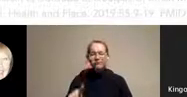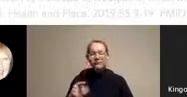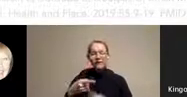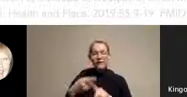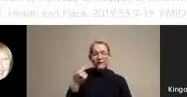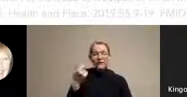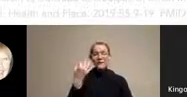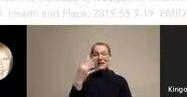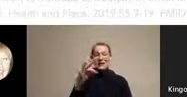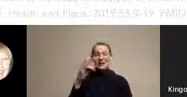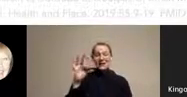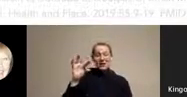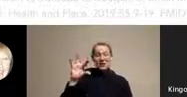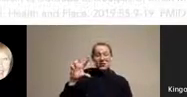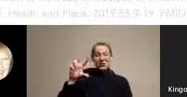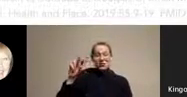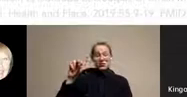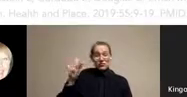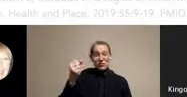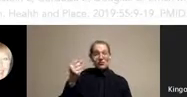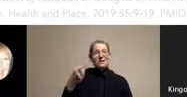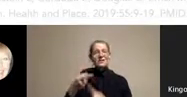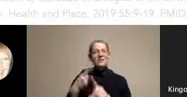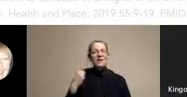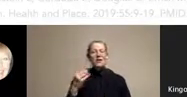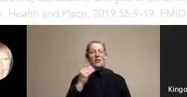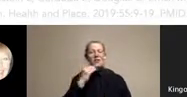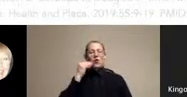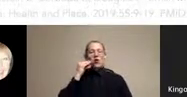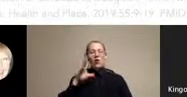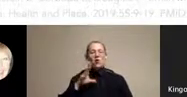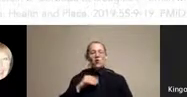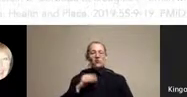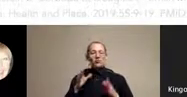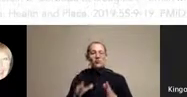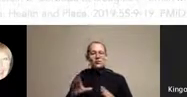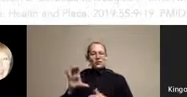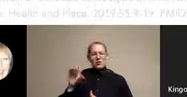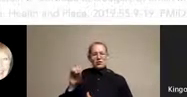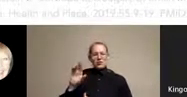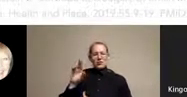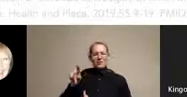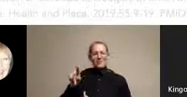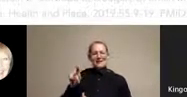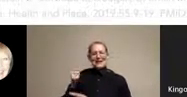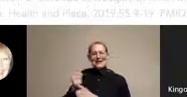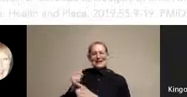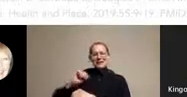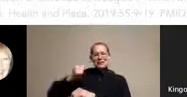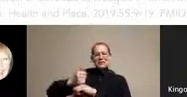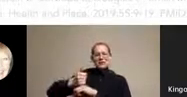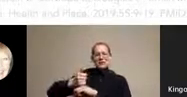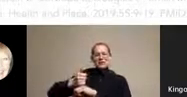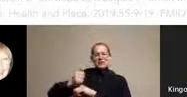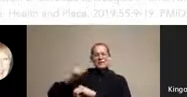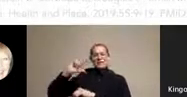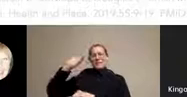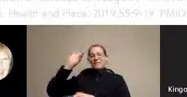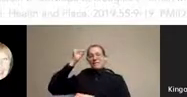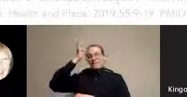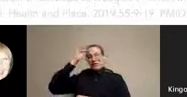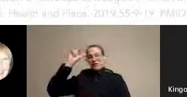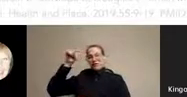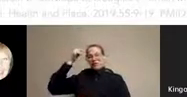Home Owners Loan Corporation. The Home Owners Loan Corporation was established by the federal government as an effort to encourage